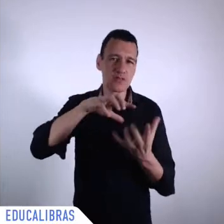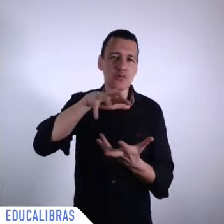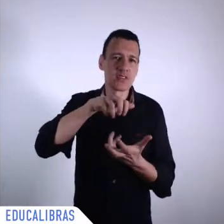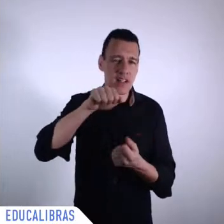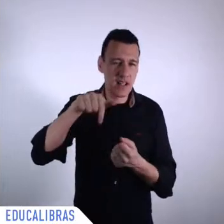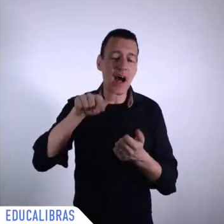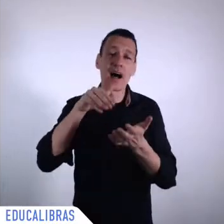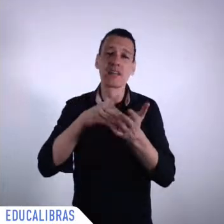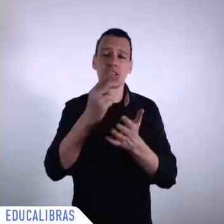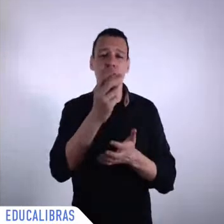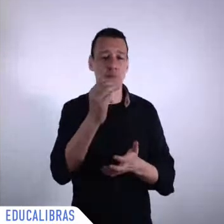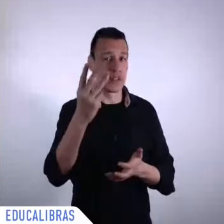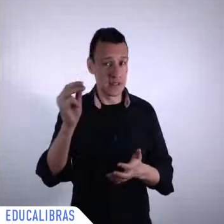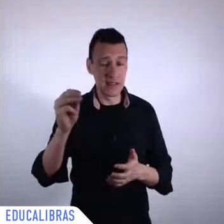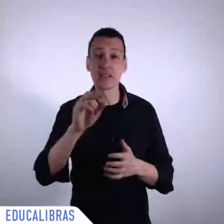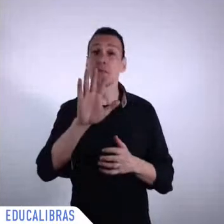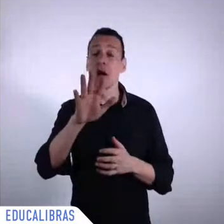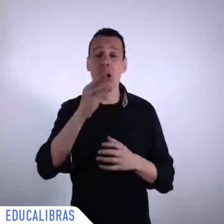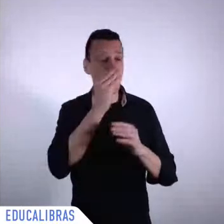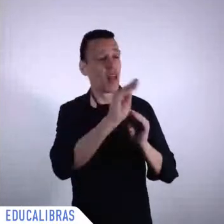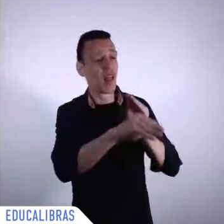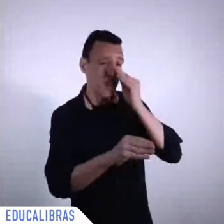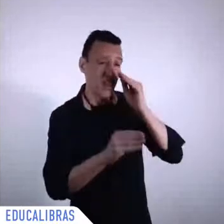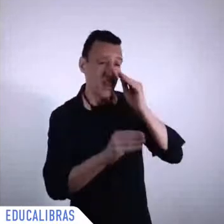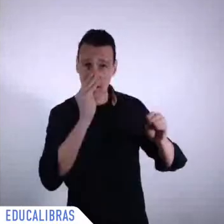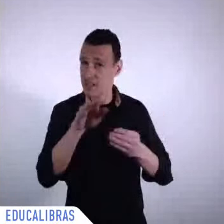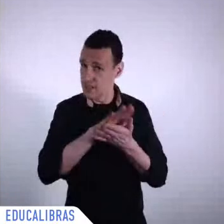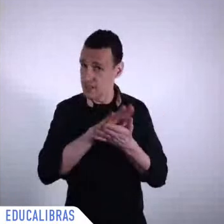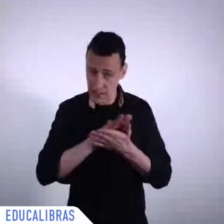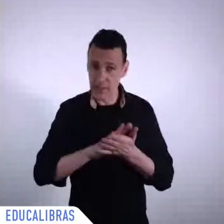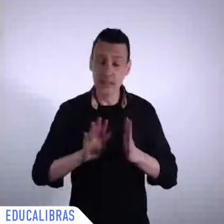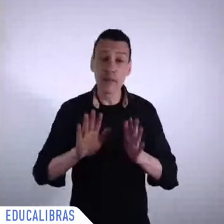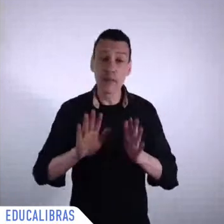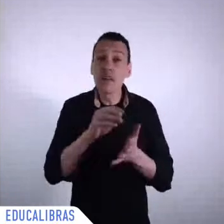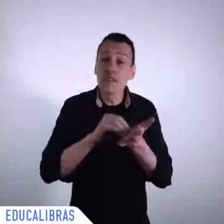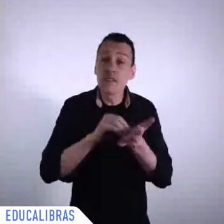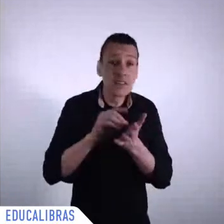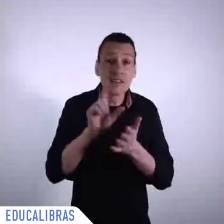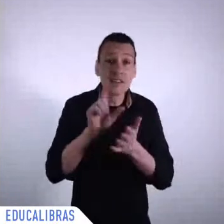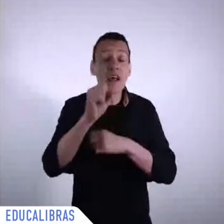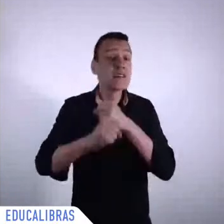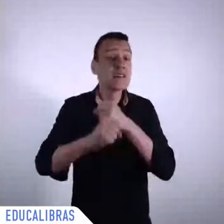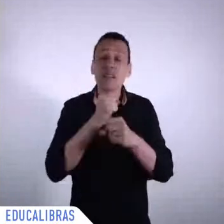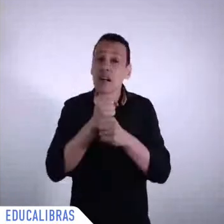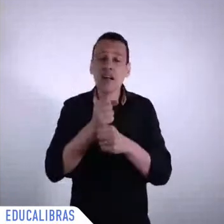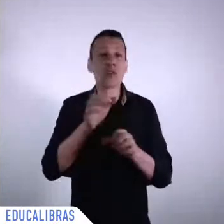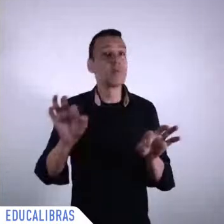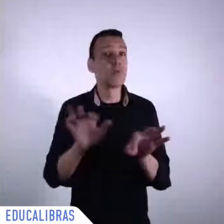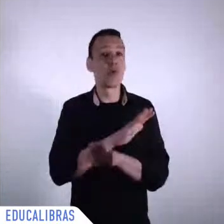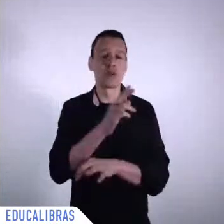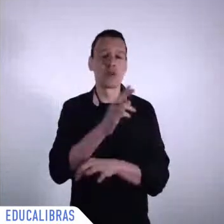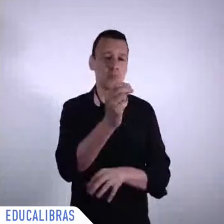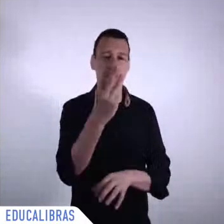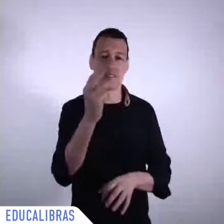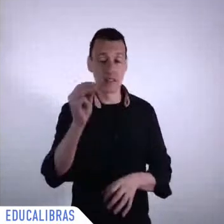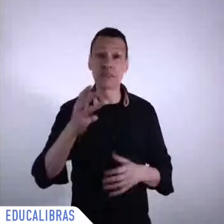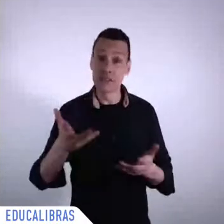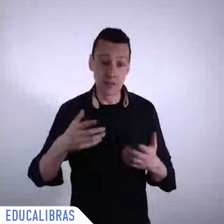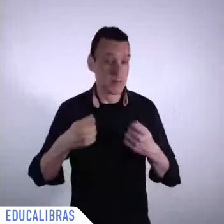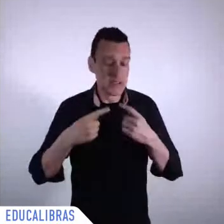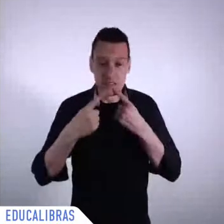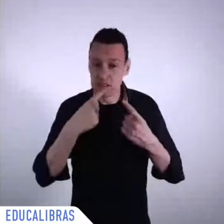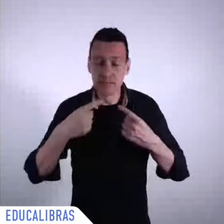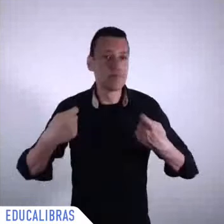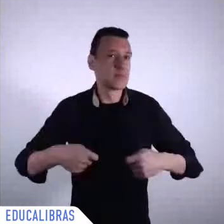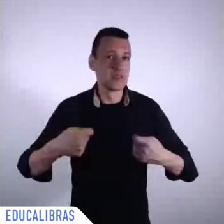the idea is to fulfill all of the objectives by 2030. We don't want to leave anyone behind. We are 10 years away